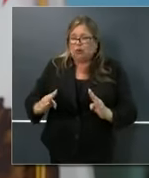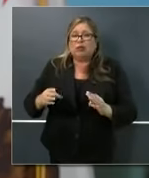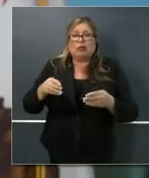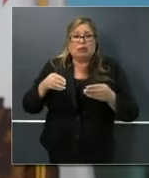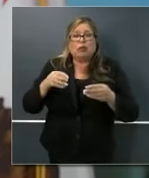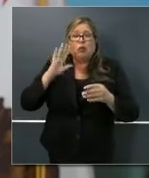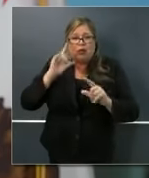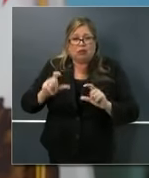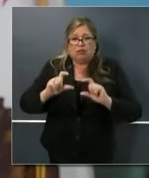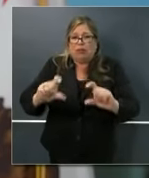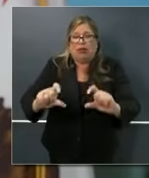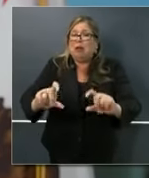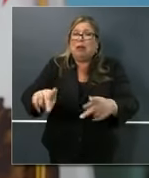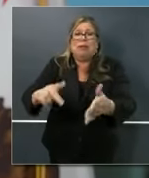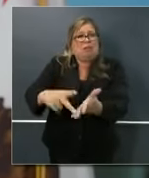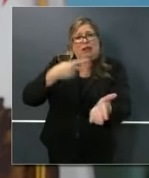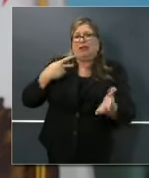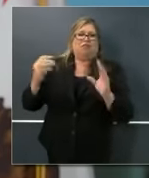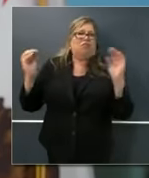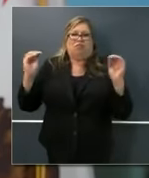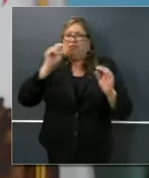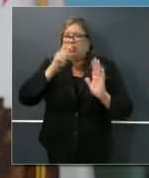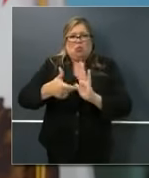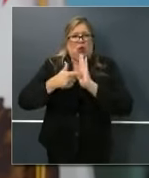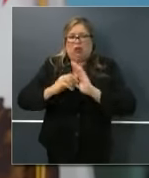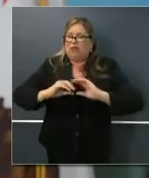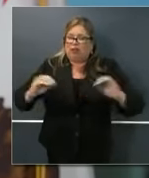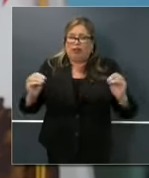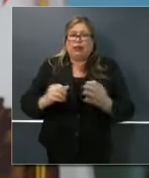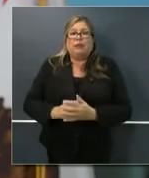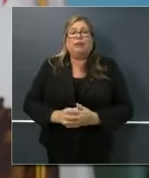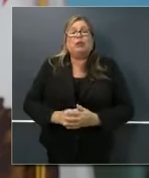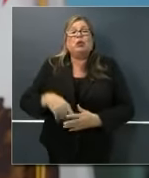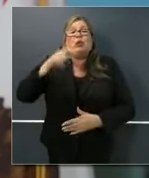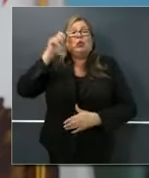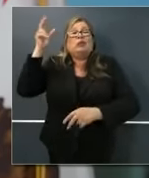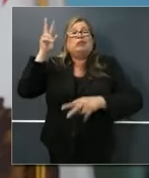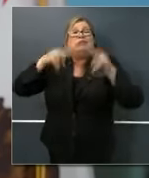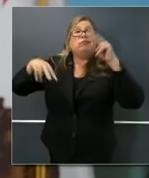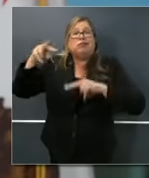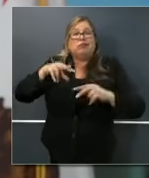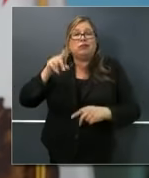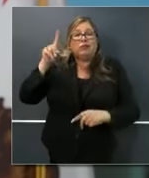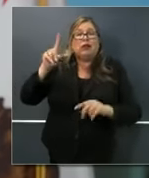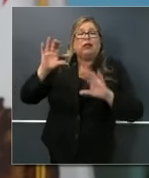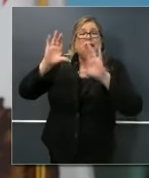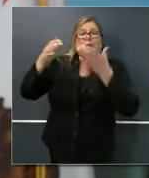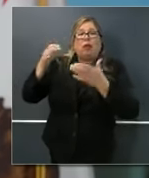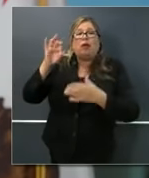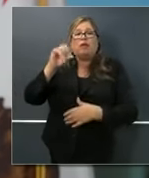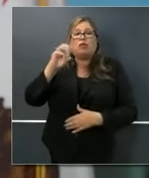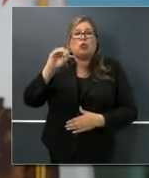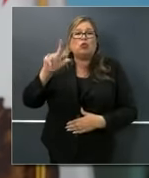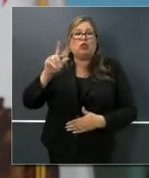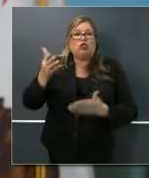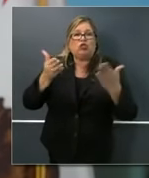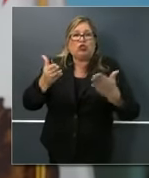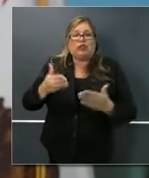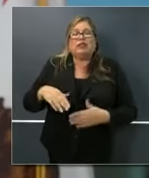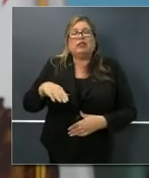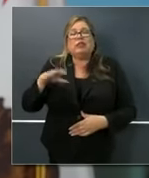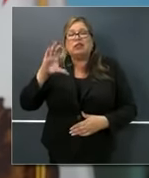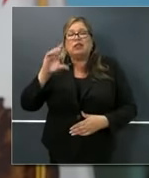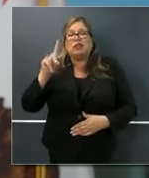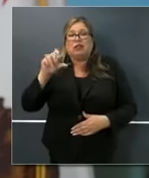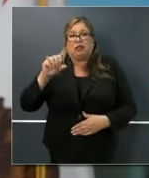organizations. And we have oversight through the Department of Social Services led by Kim Johnson. That's the answer to the question